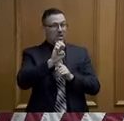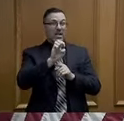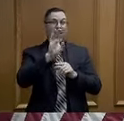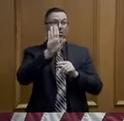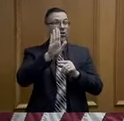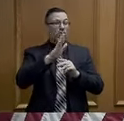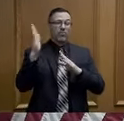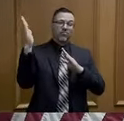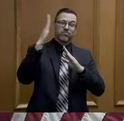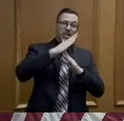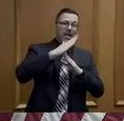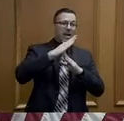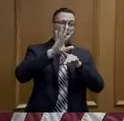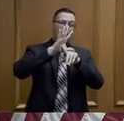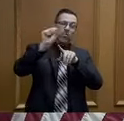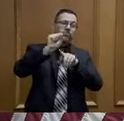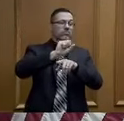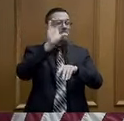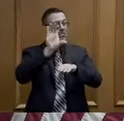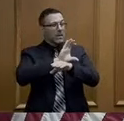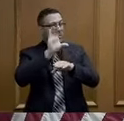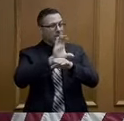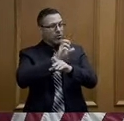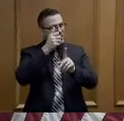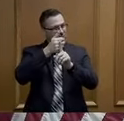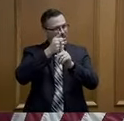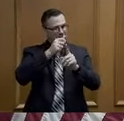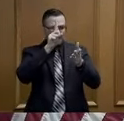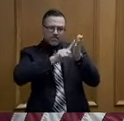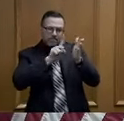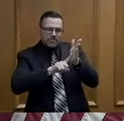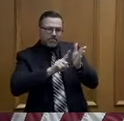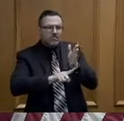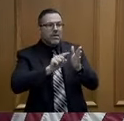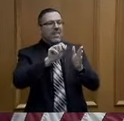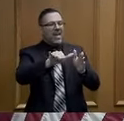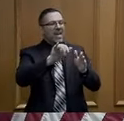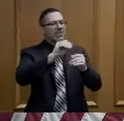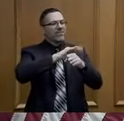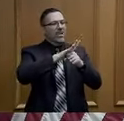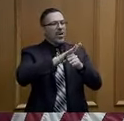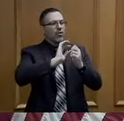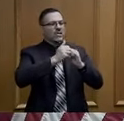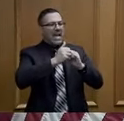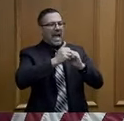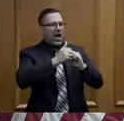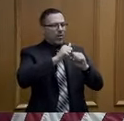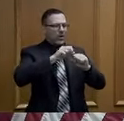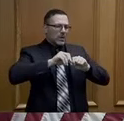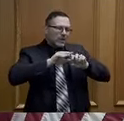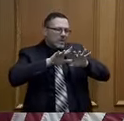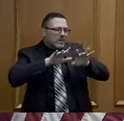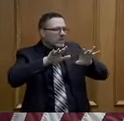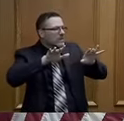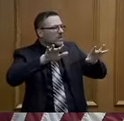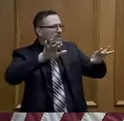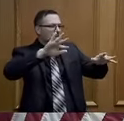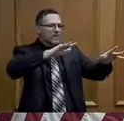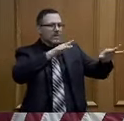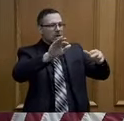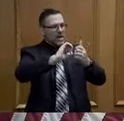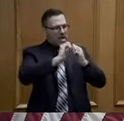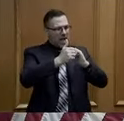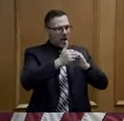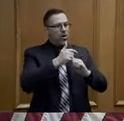developing a model on how this virus travels that will help our country understand and better attack the virus over